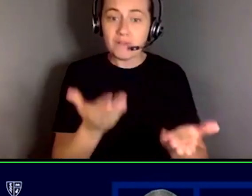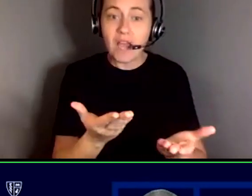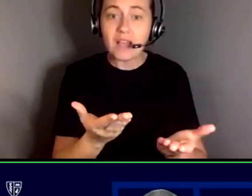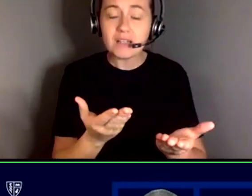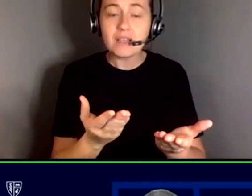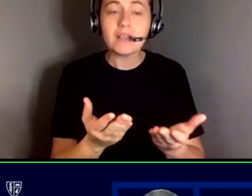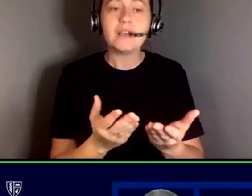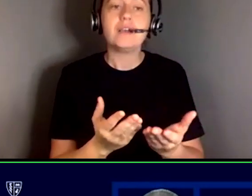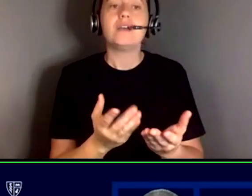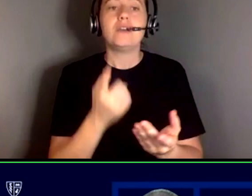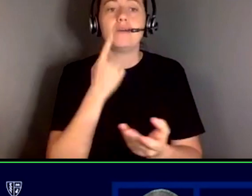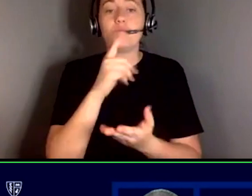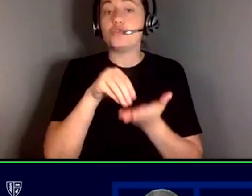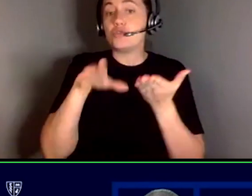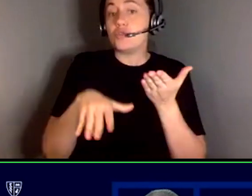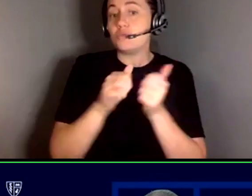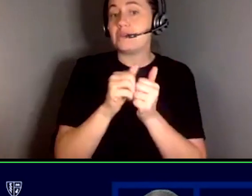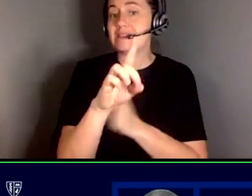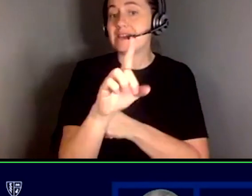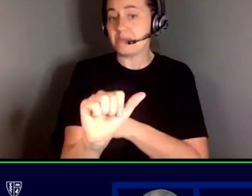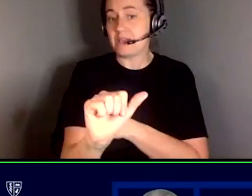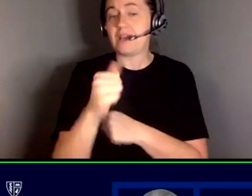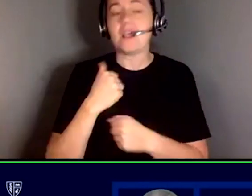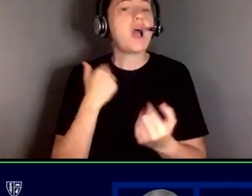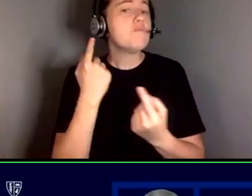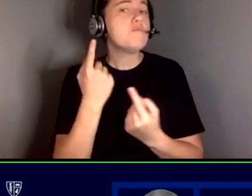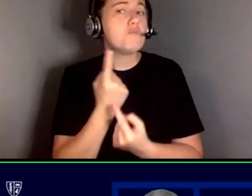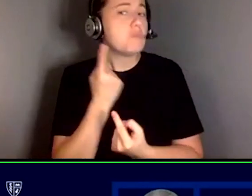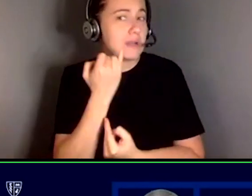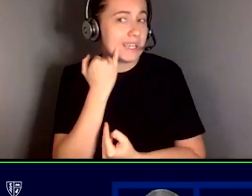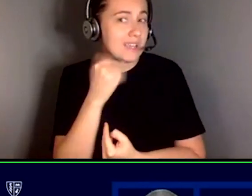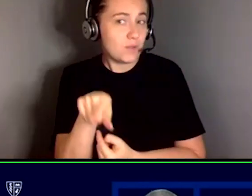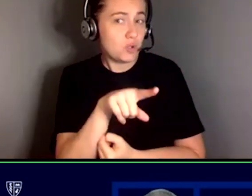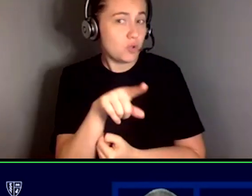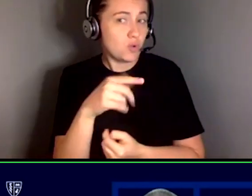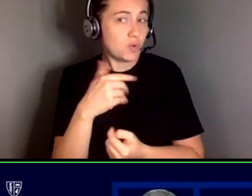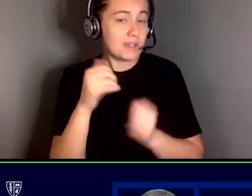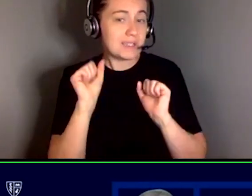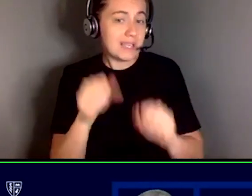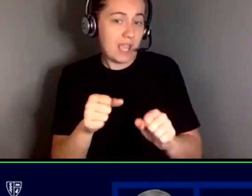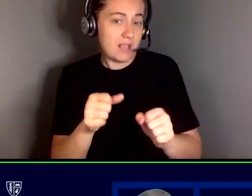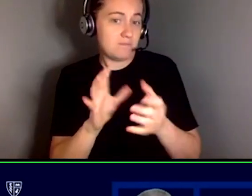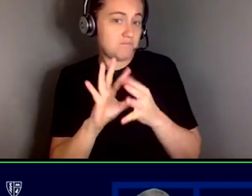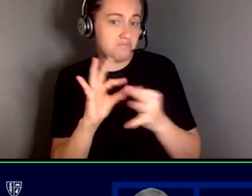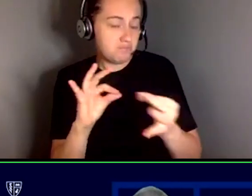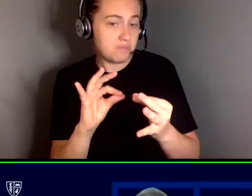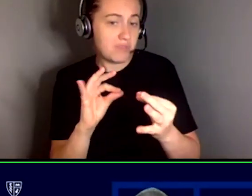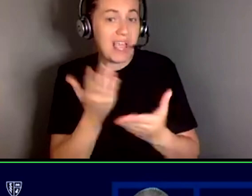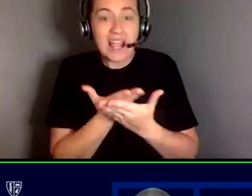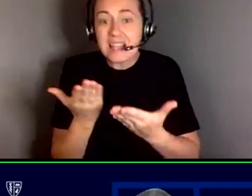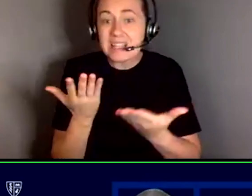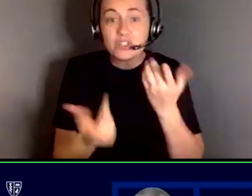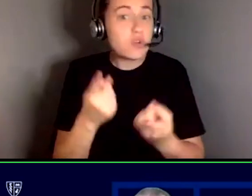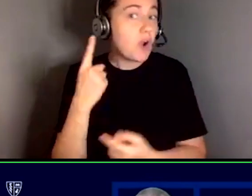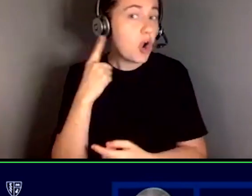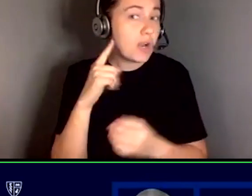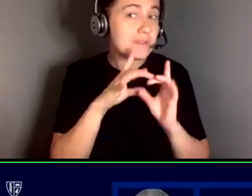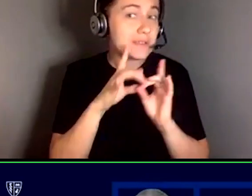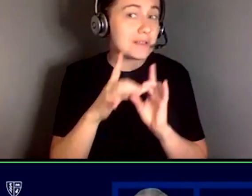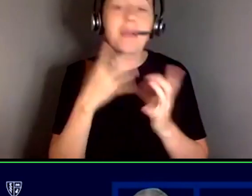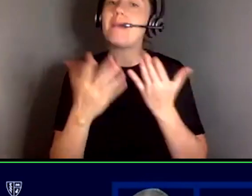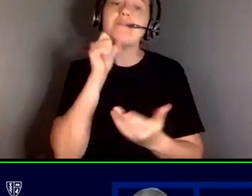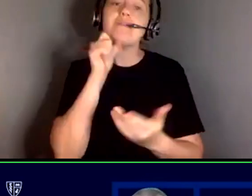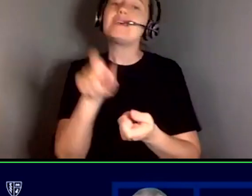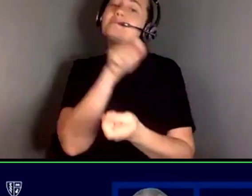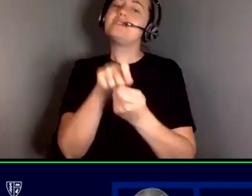to our students with disabilities and i was wondering if you could talk about what there are things that you've heard of and might not be specific to health care education